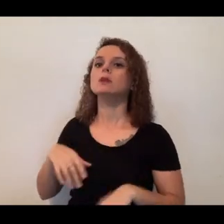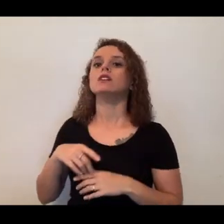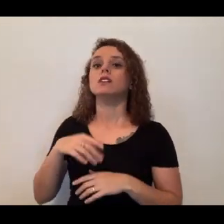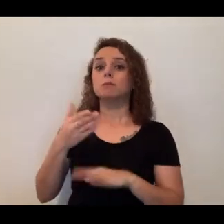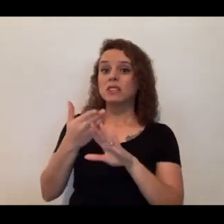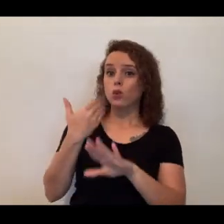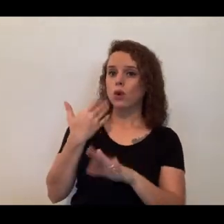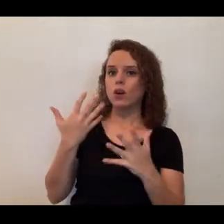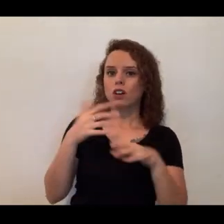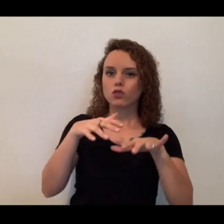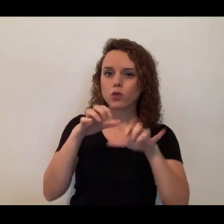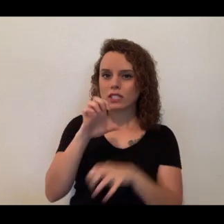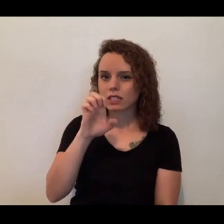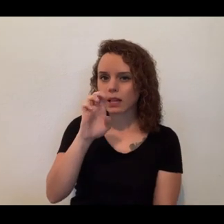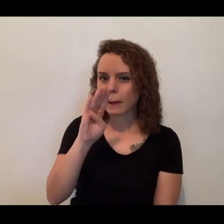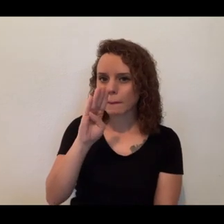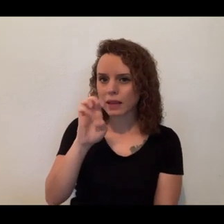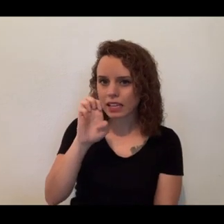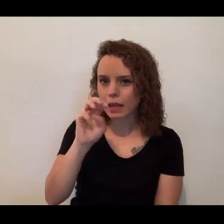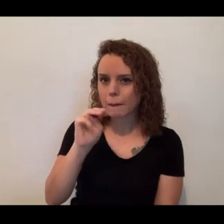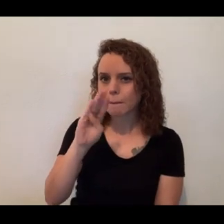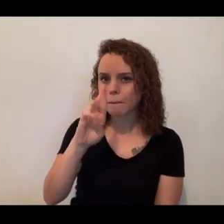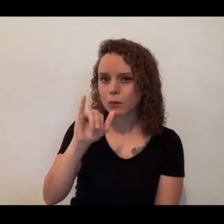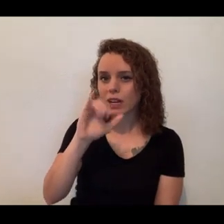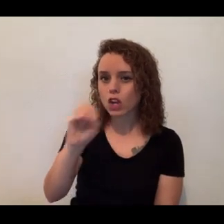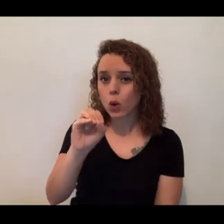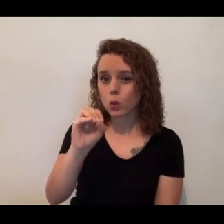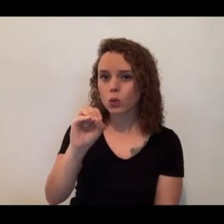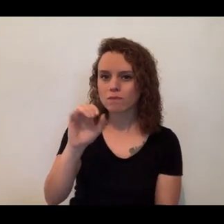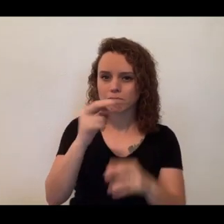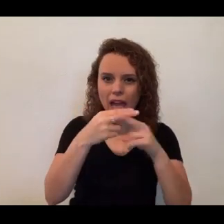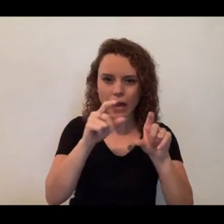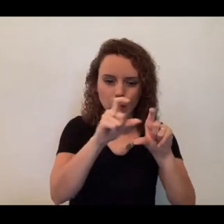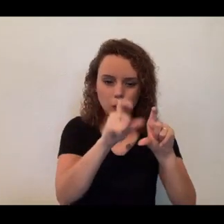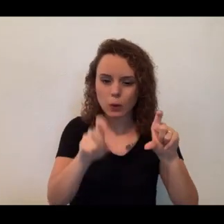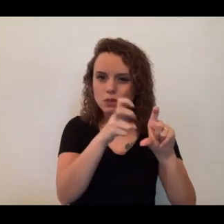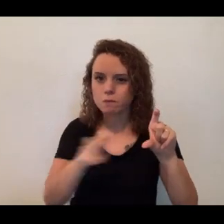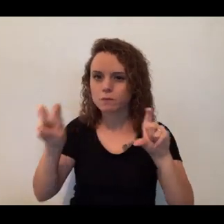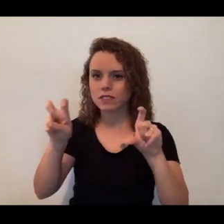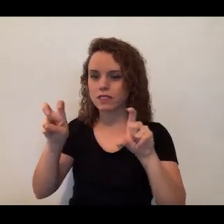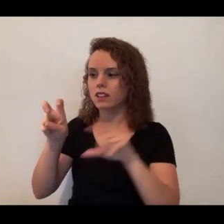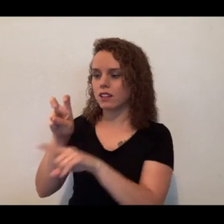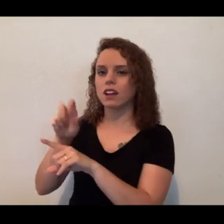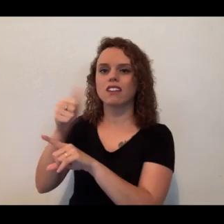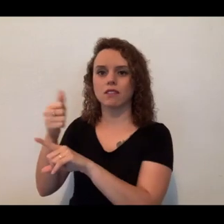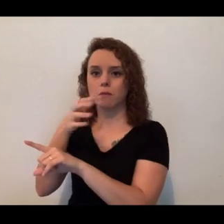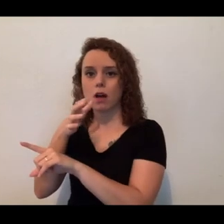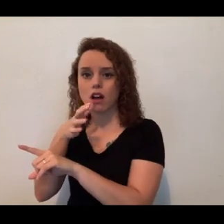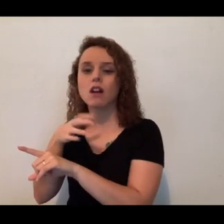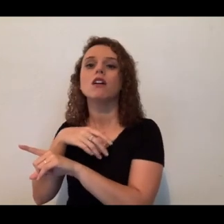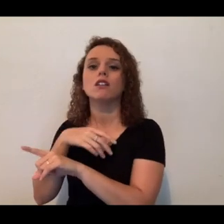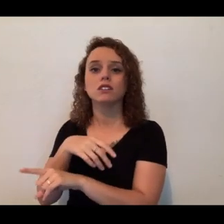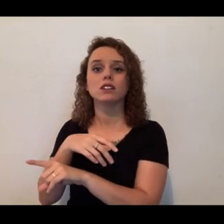surrogate ocelot mom, which is really important work that our crew scientists do. And she